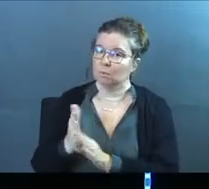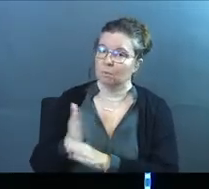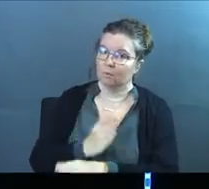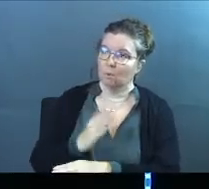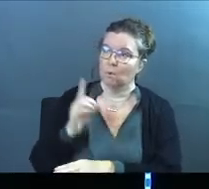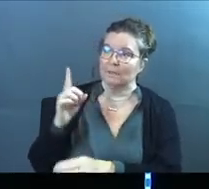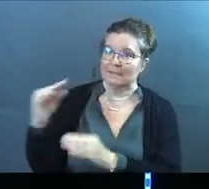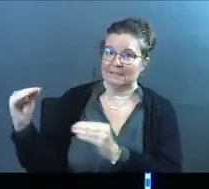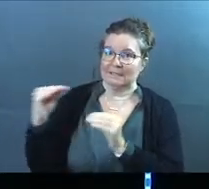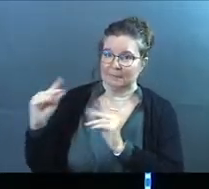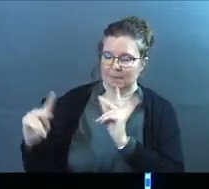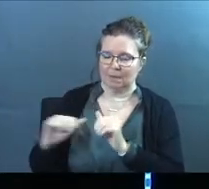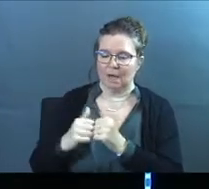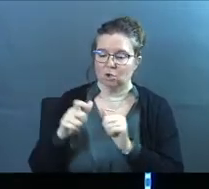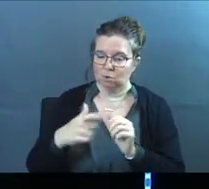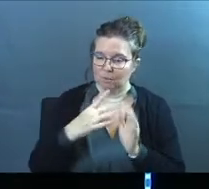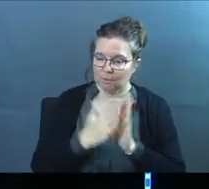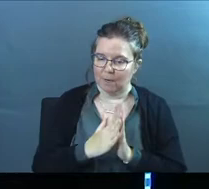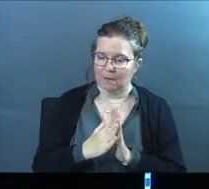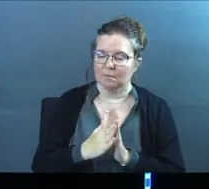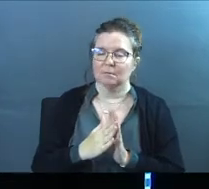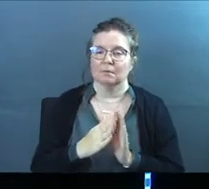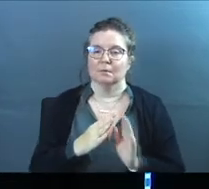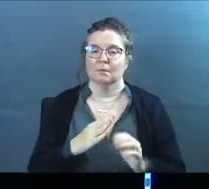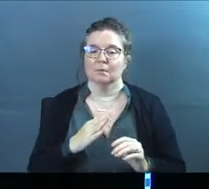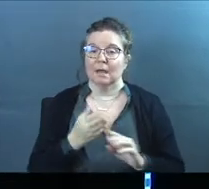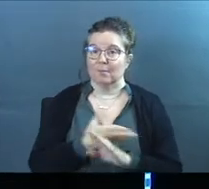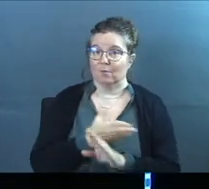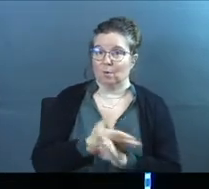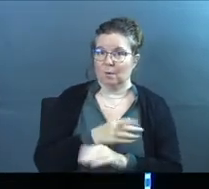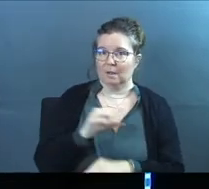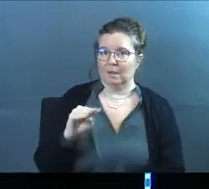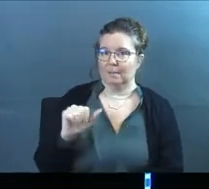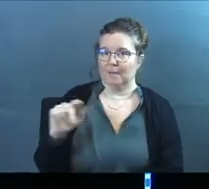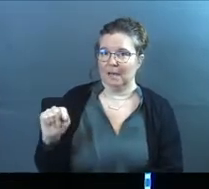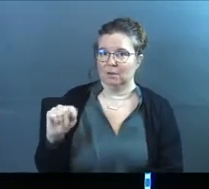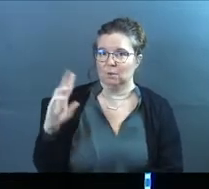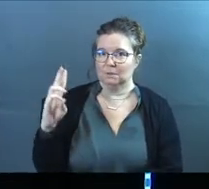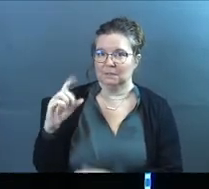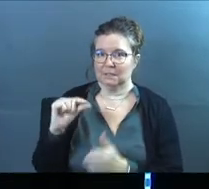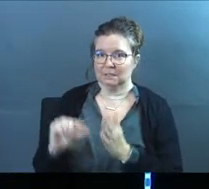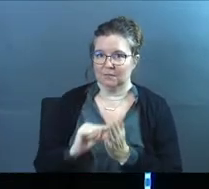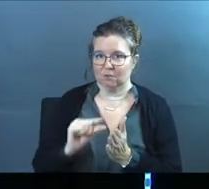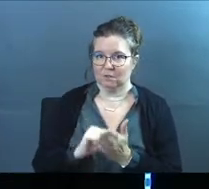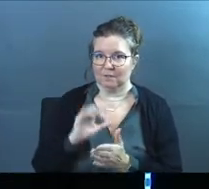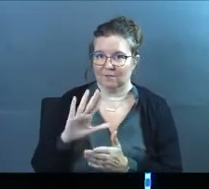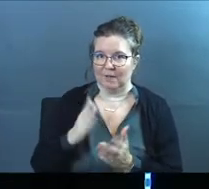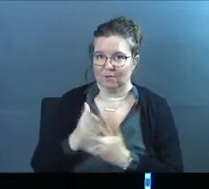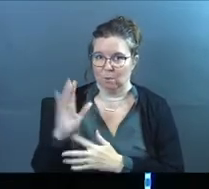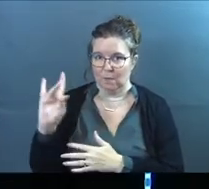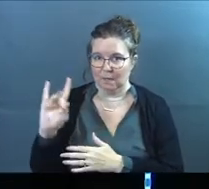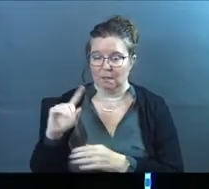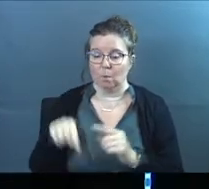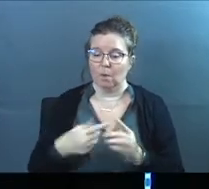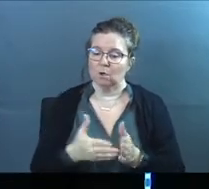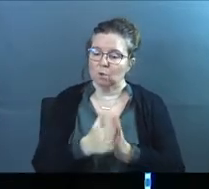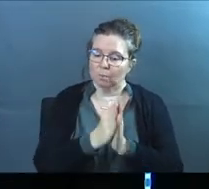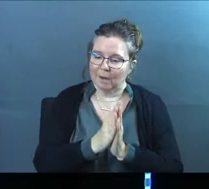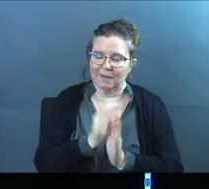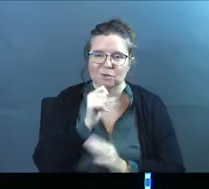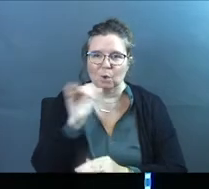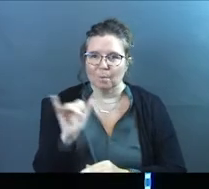before he teaches people, here's how you should pray. Therefore, pray like this, right? This is Matthew 6 verses 5 through 8. talking to people. It says, you pray,